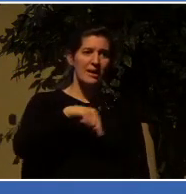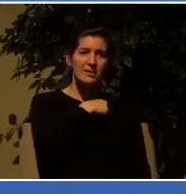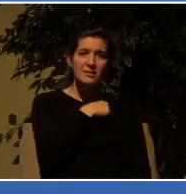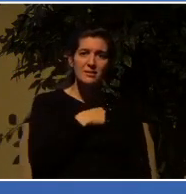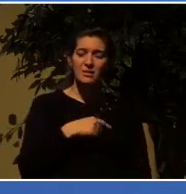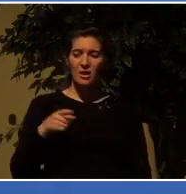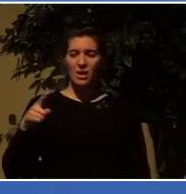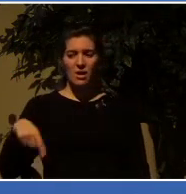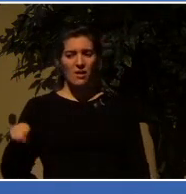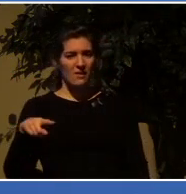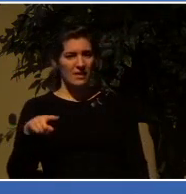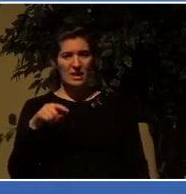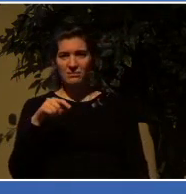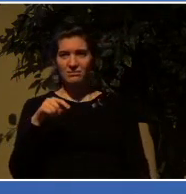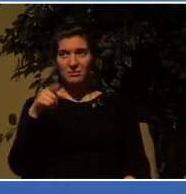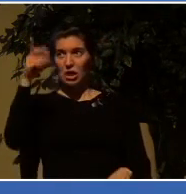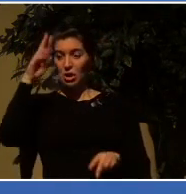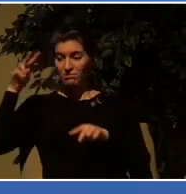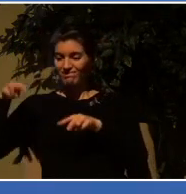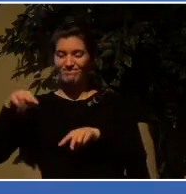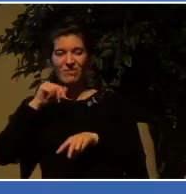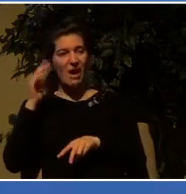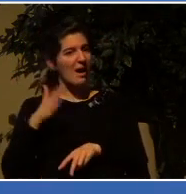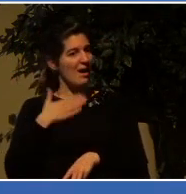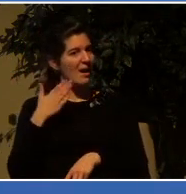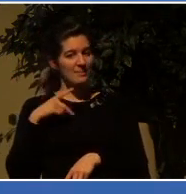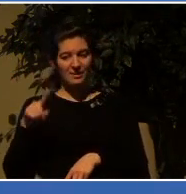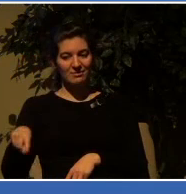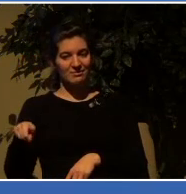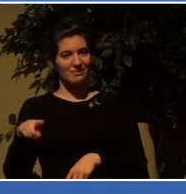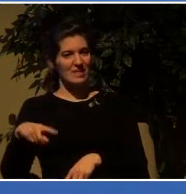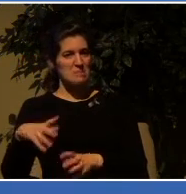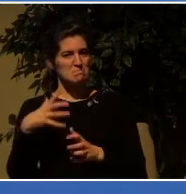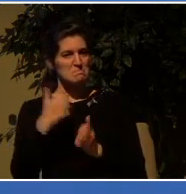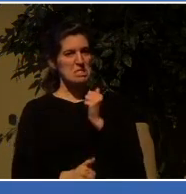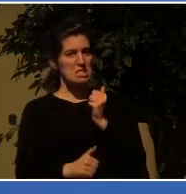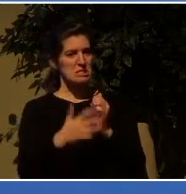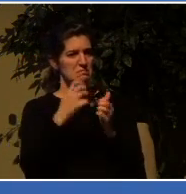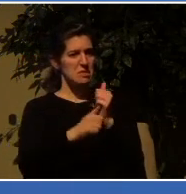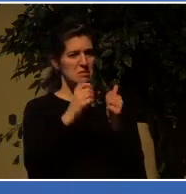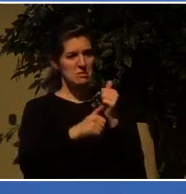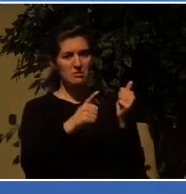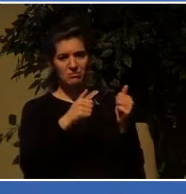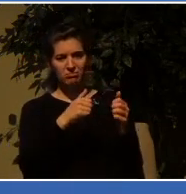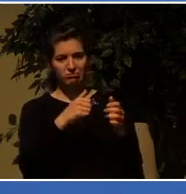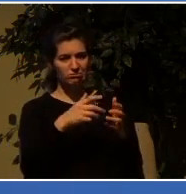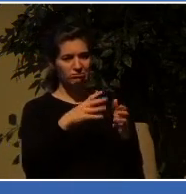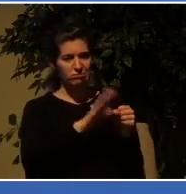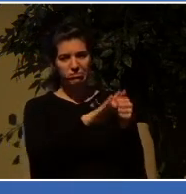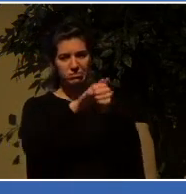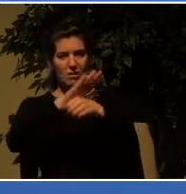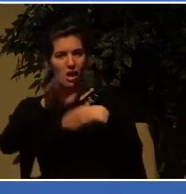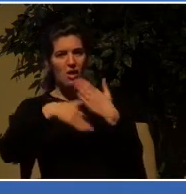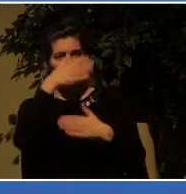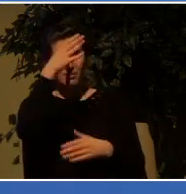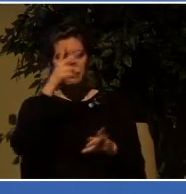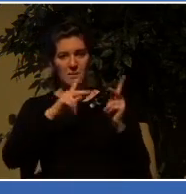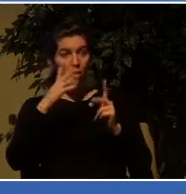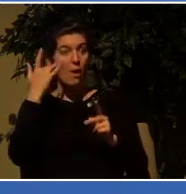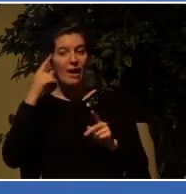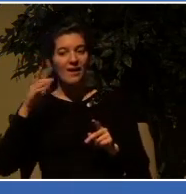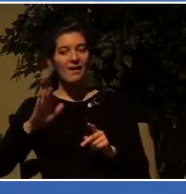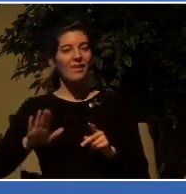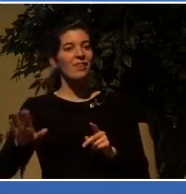all men in their effort to keep us from speaking to the Gentiles so that they may be saved. Now notice this